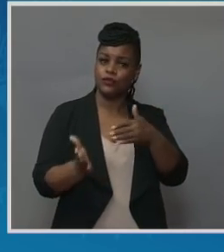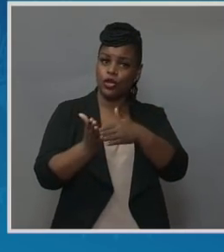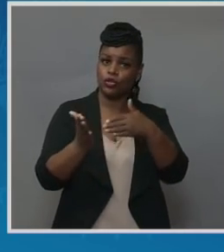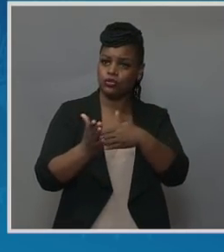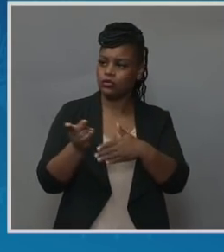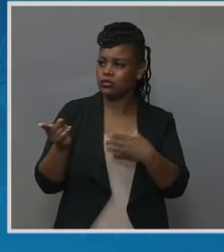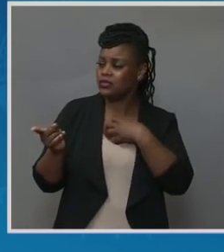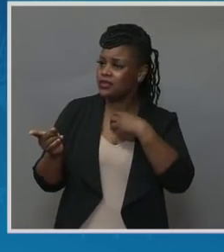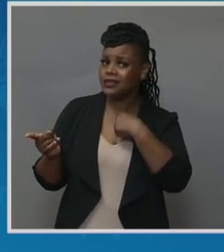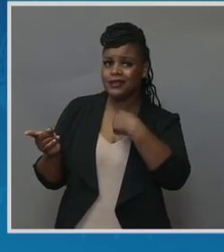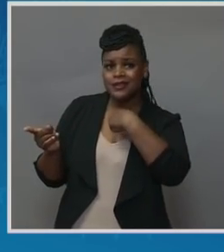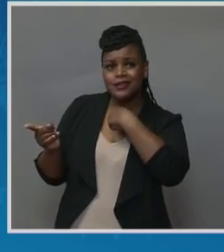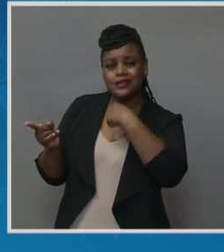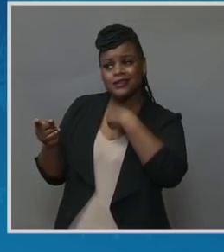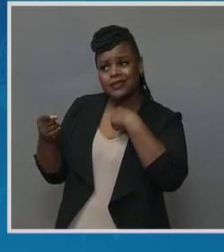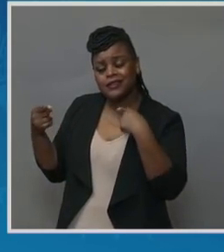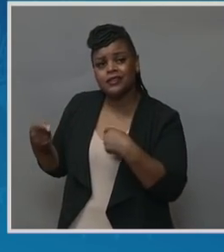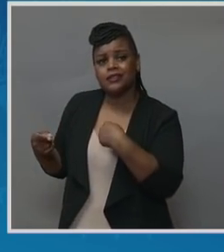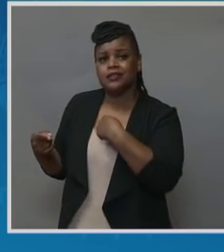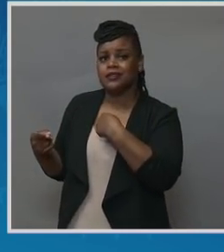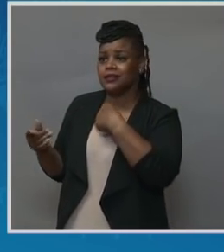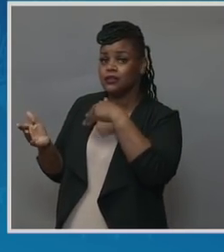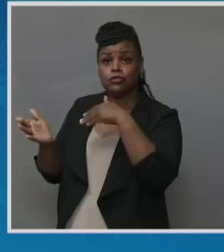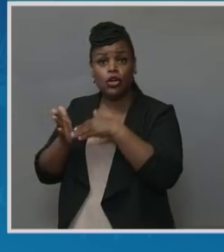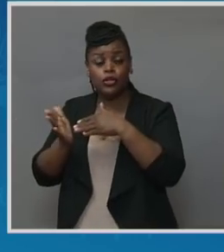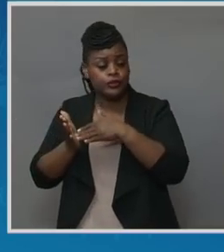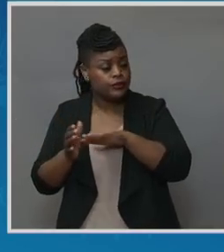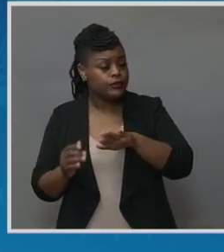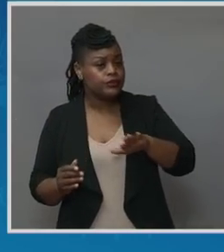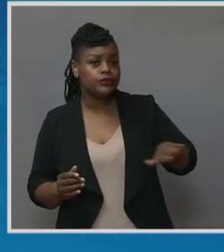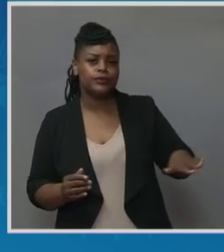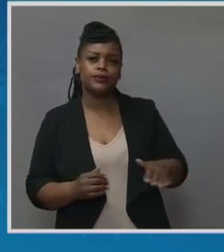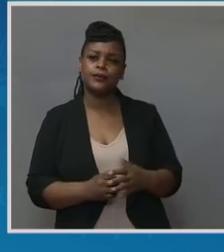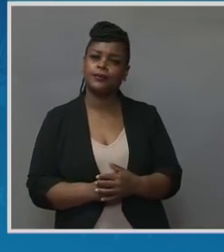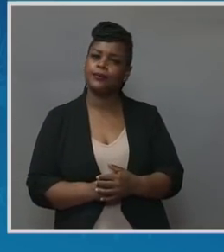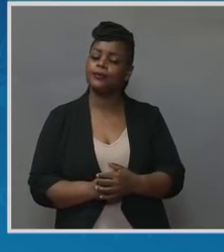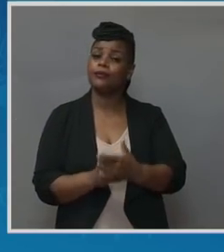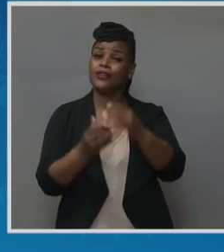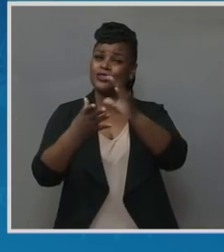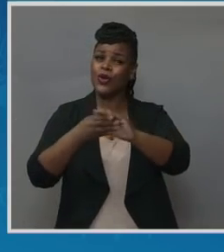only to be ignored. Stories of women